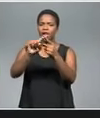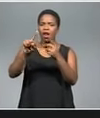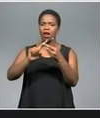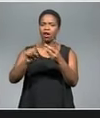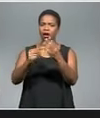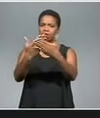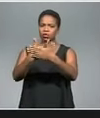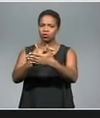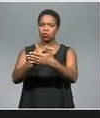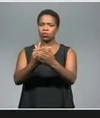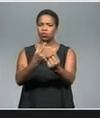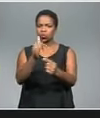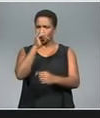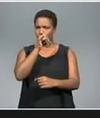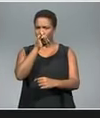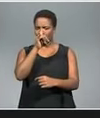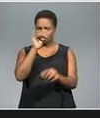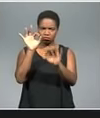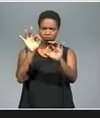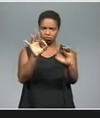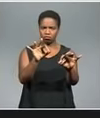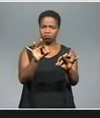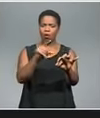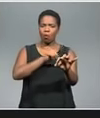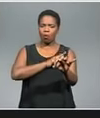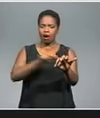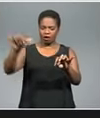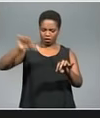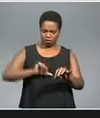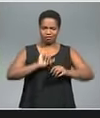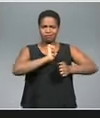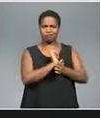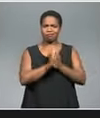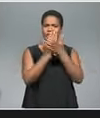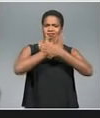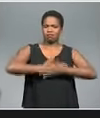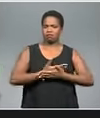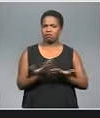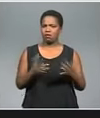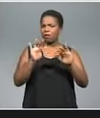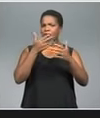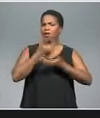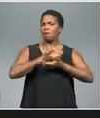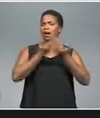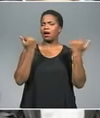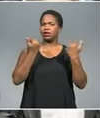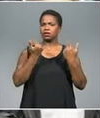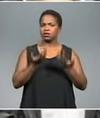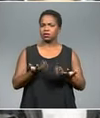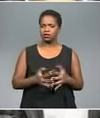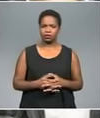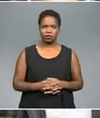He goes, he carries it out, and he's got the perfect alibi because he's been locked up all night. Nobody knows that he actually has left.